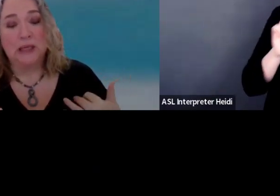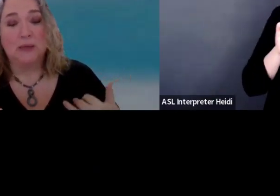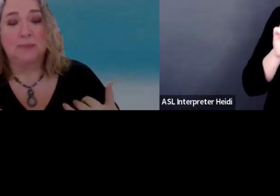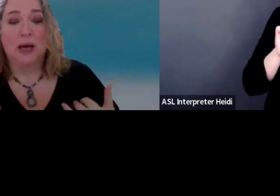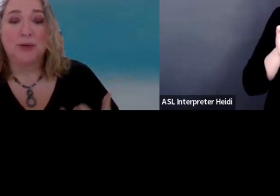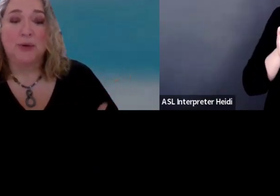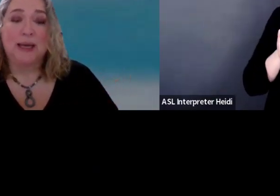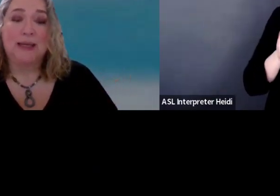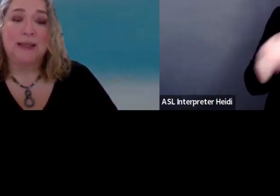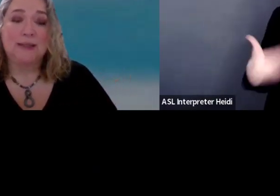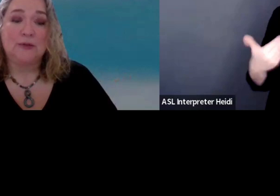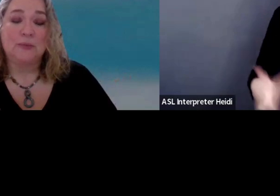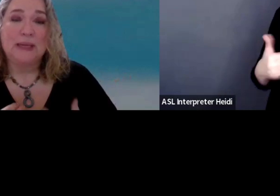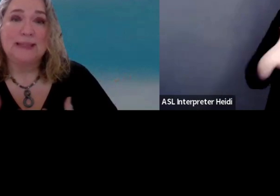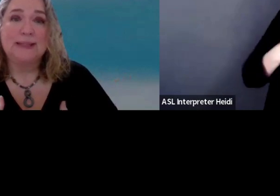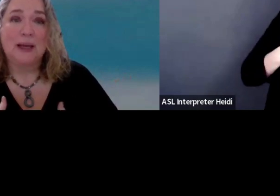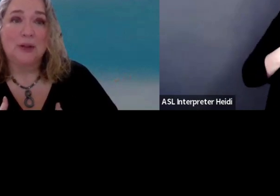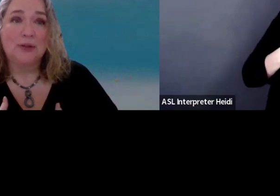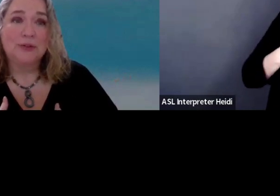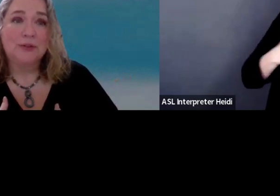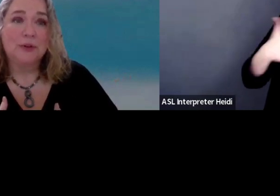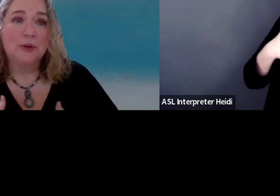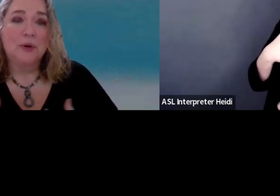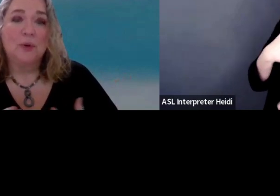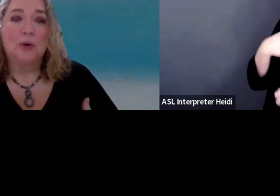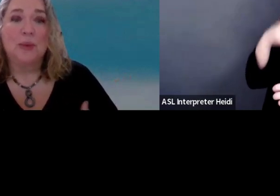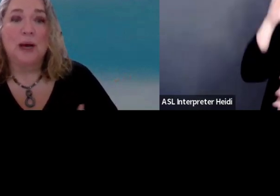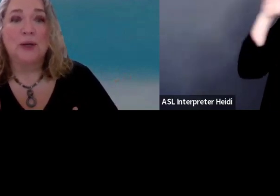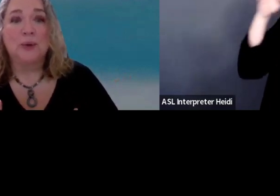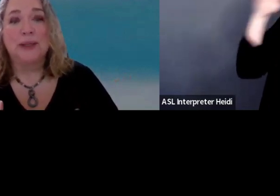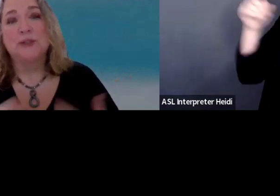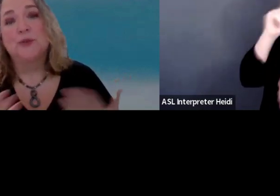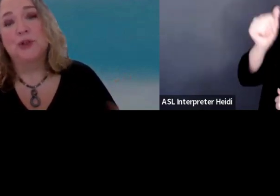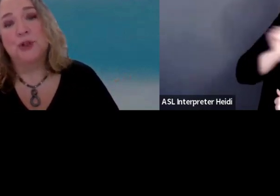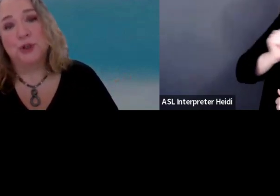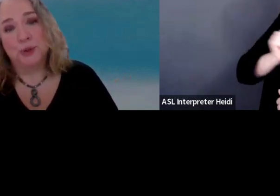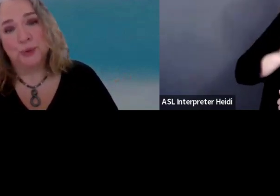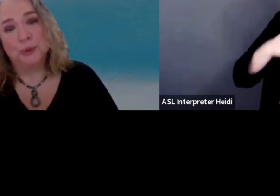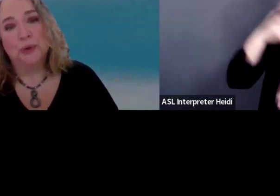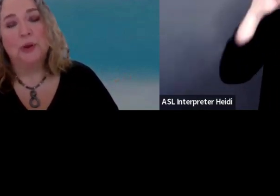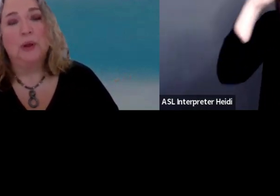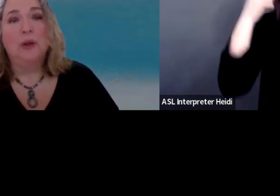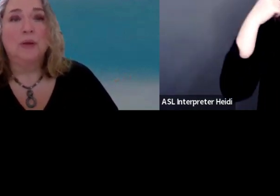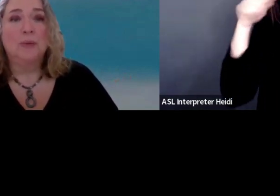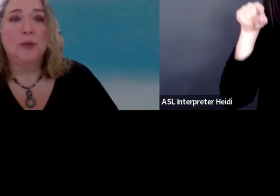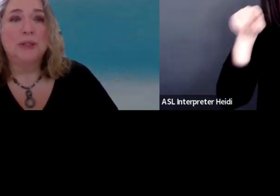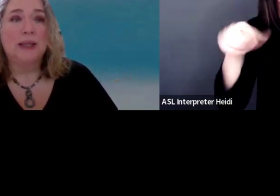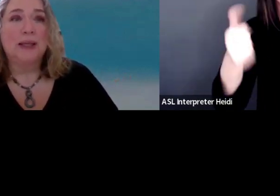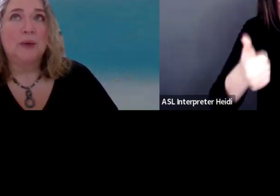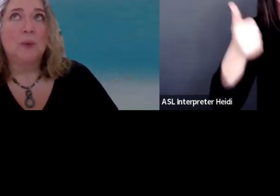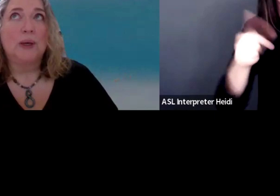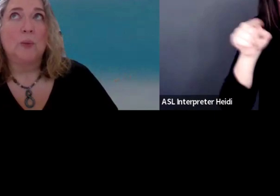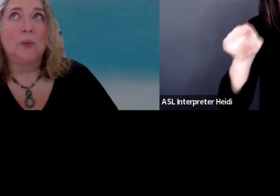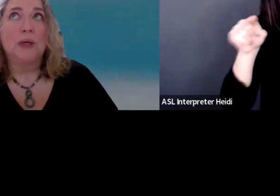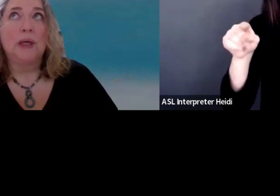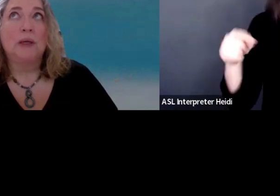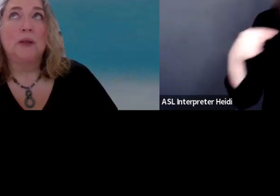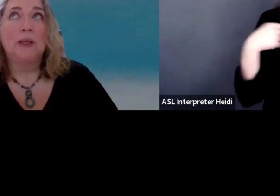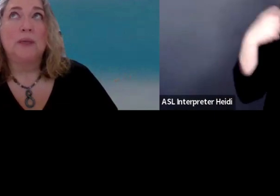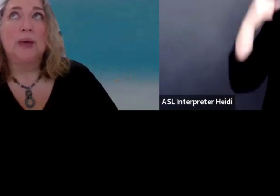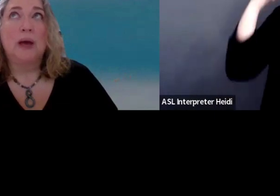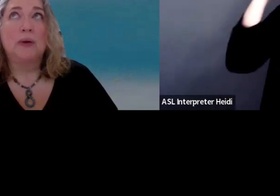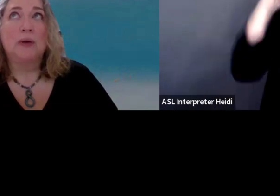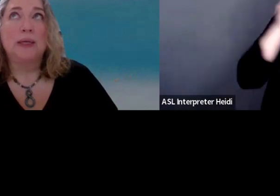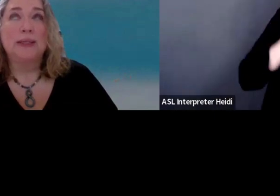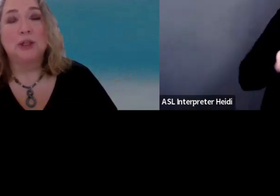me, am I creating this for myself? Or am I doing this for you? Because I think when we